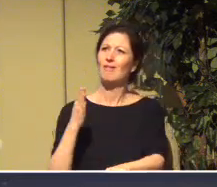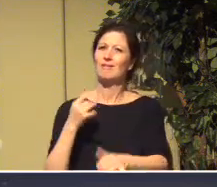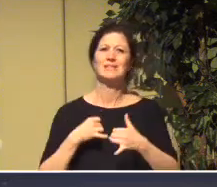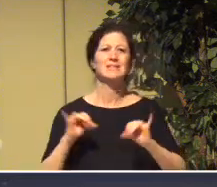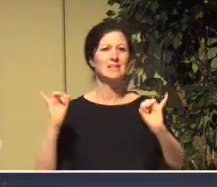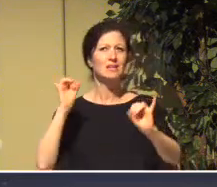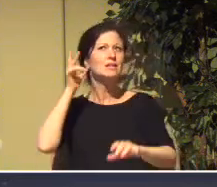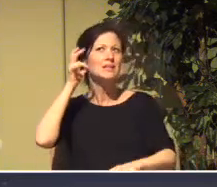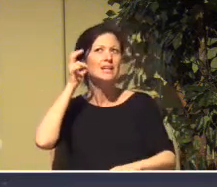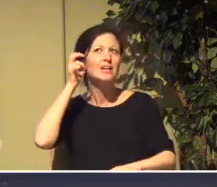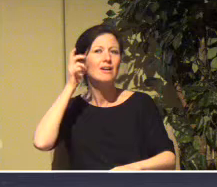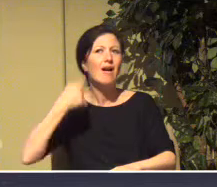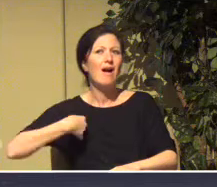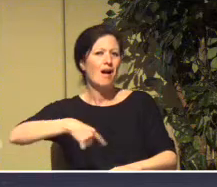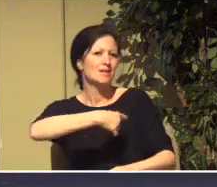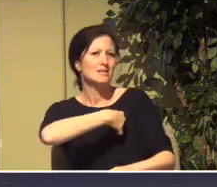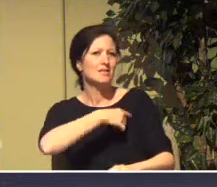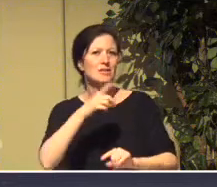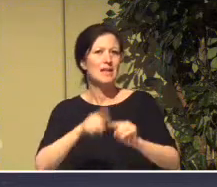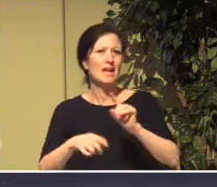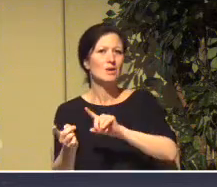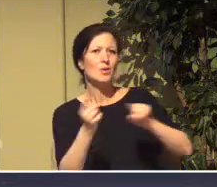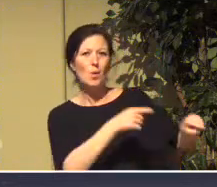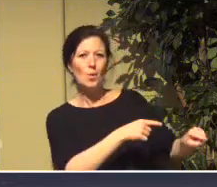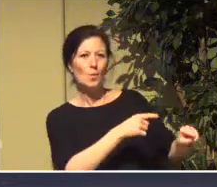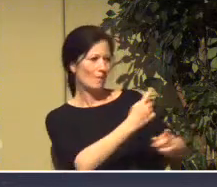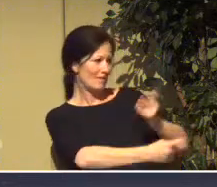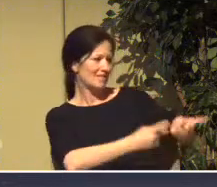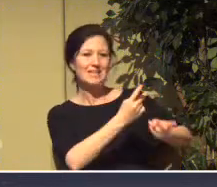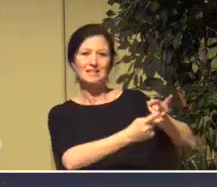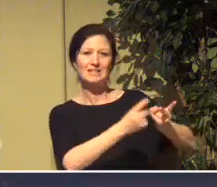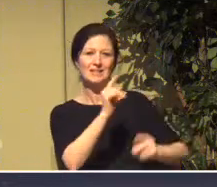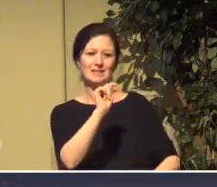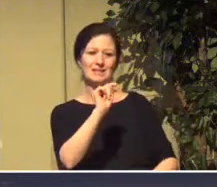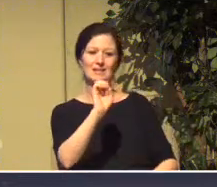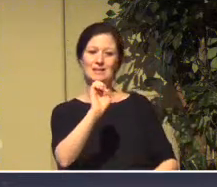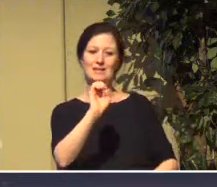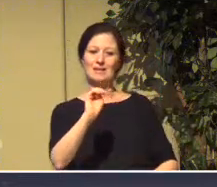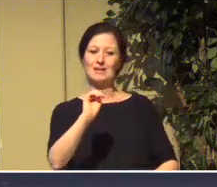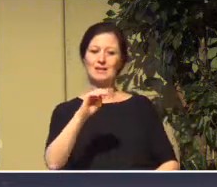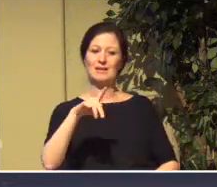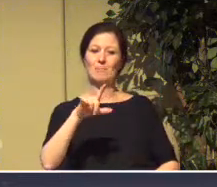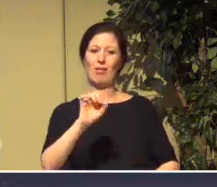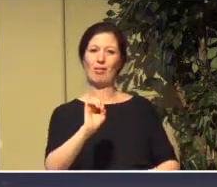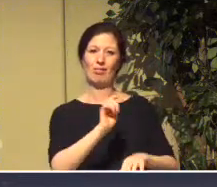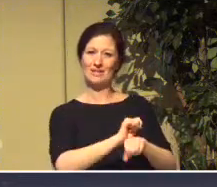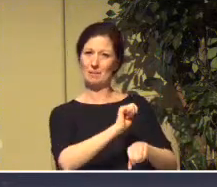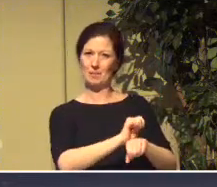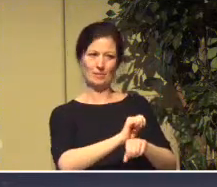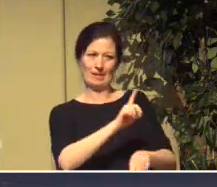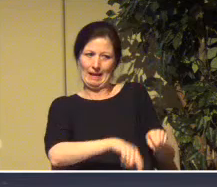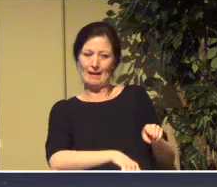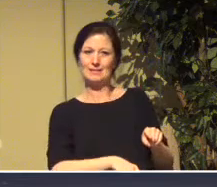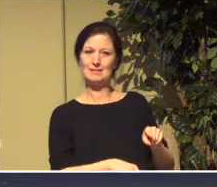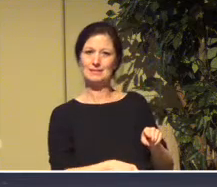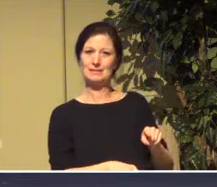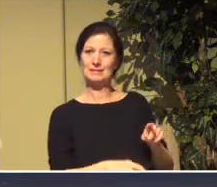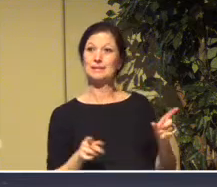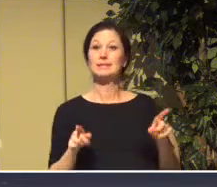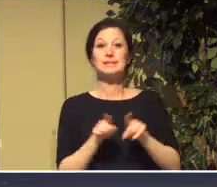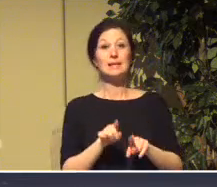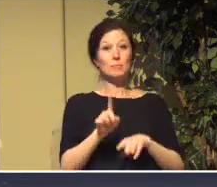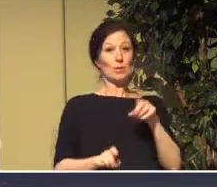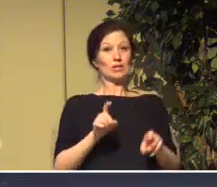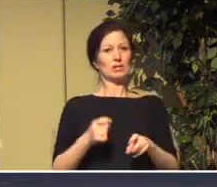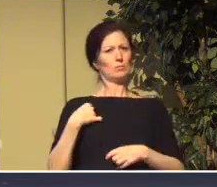They can't go up to the temple anymore. And that's one of the questions for us, too. Can we be church, and can God meet us